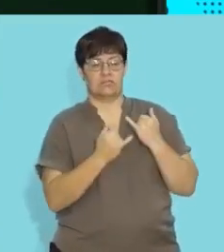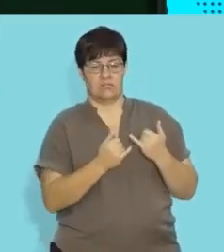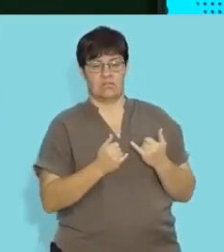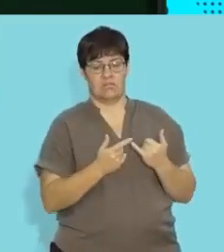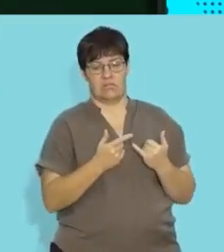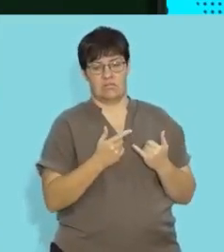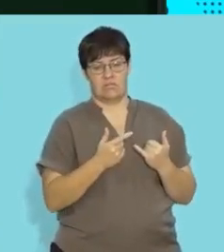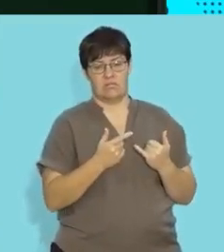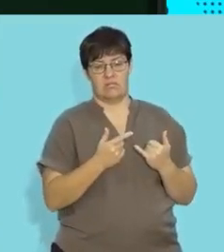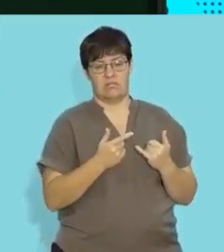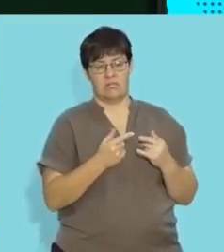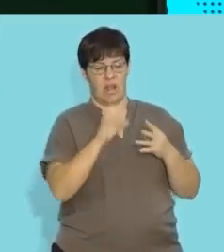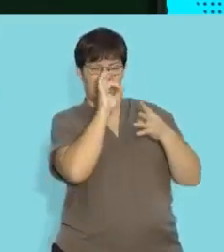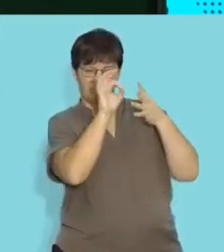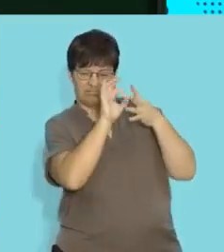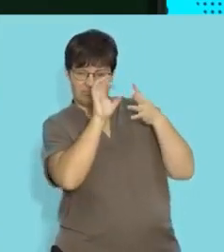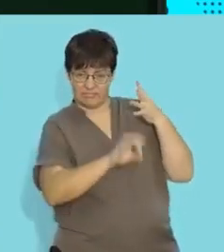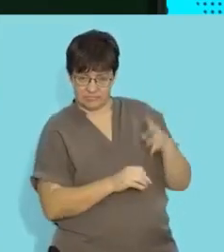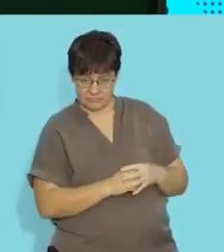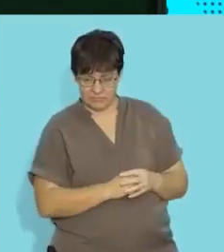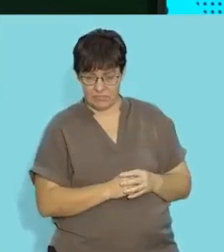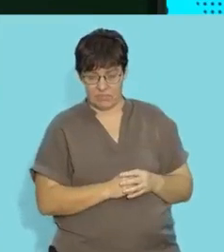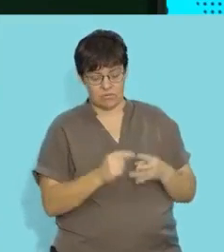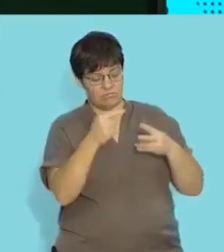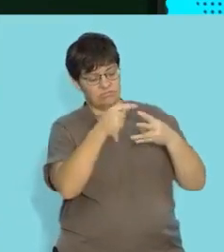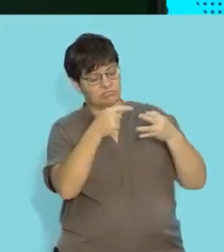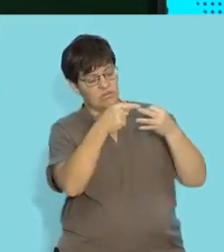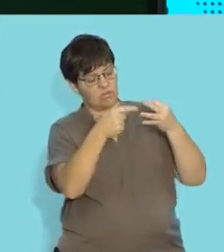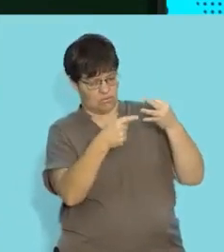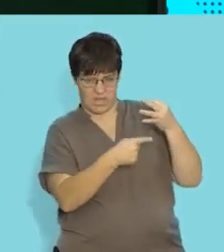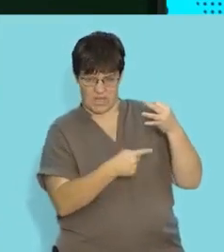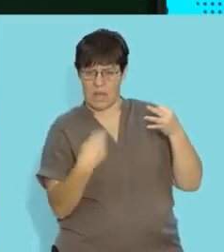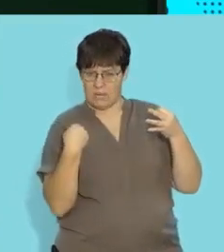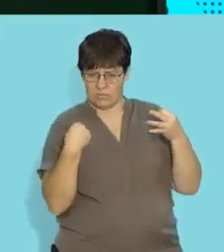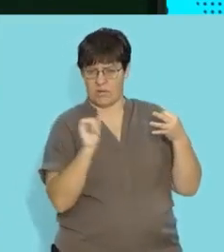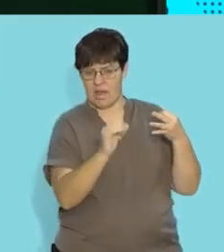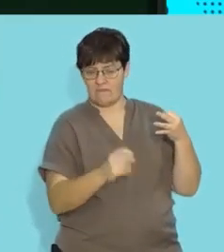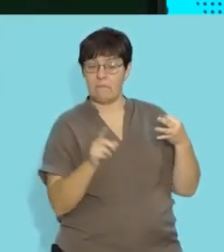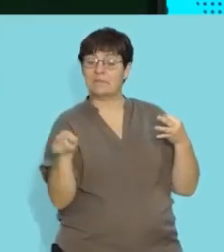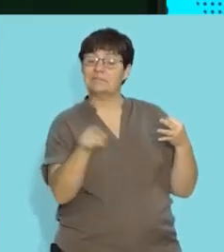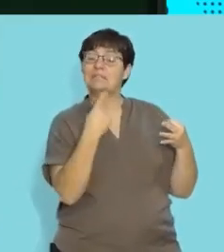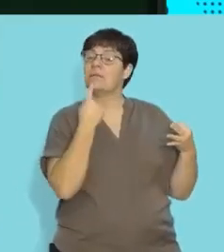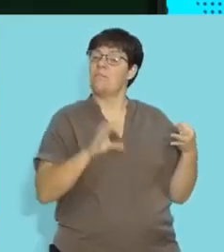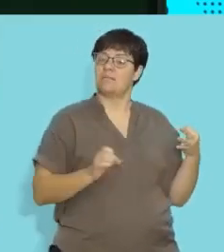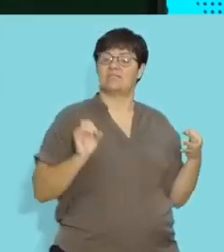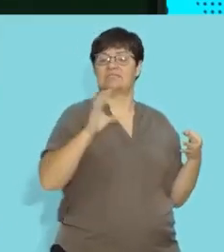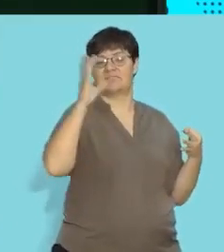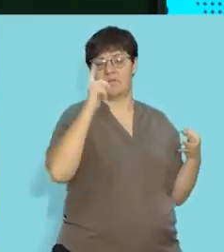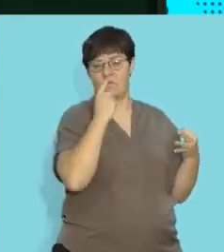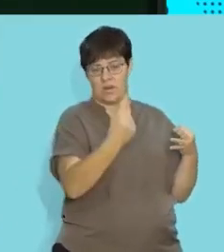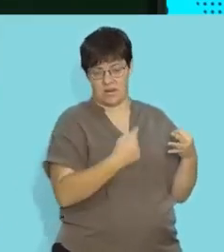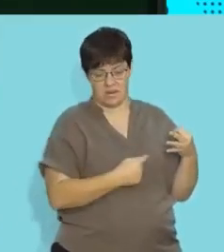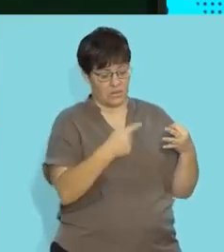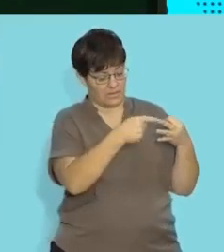and so you can mention three possible functions of testosterone so that's important for you to understand is that